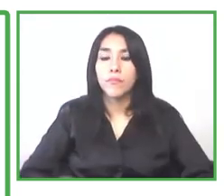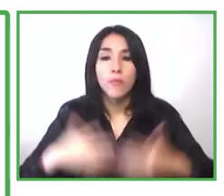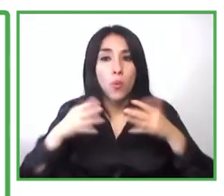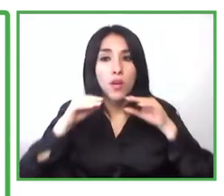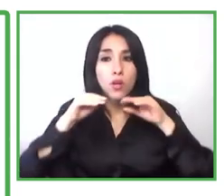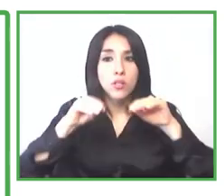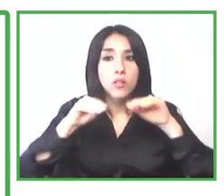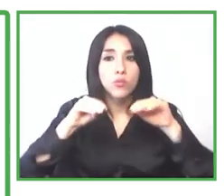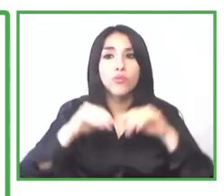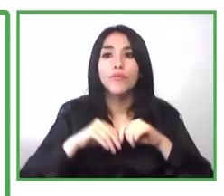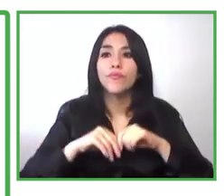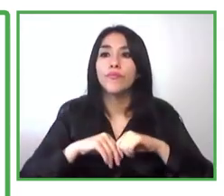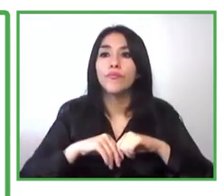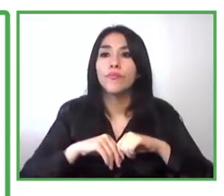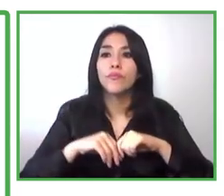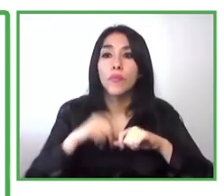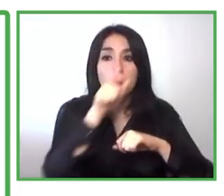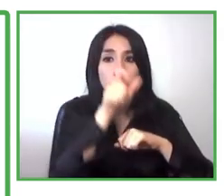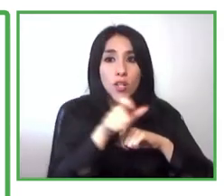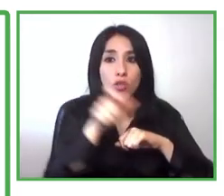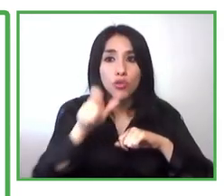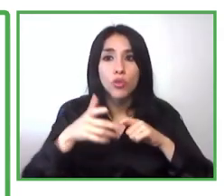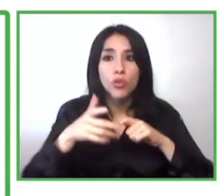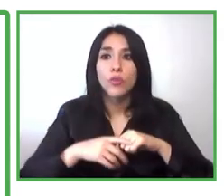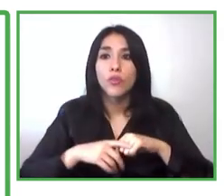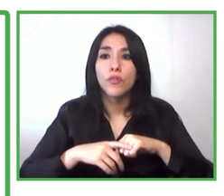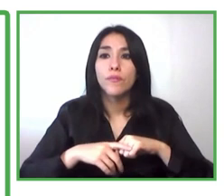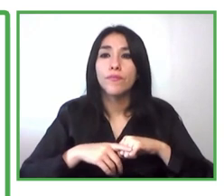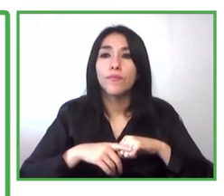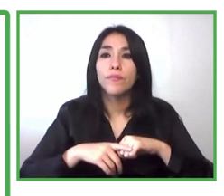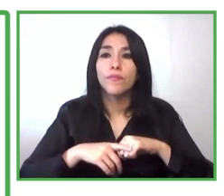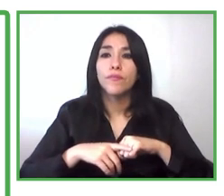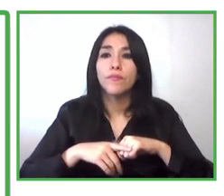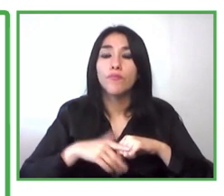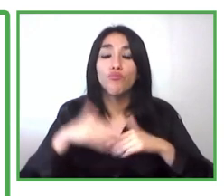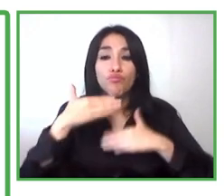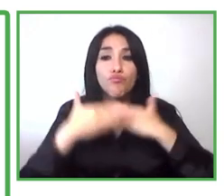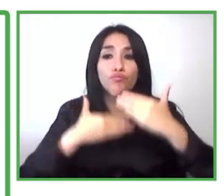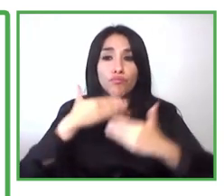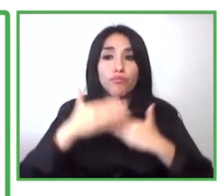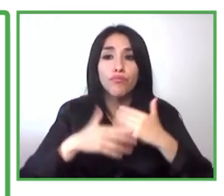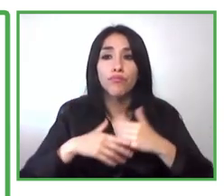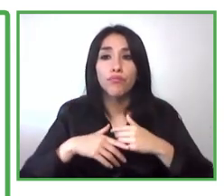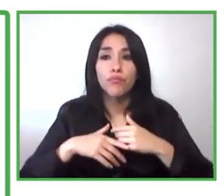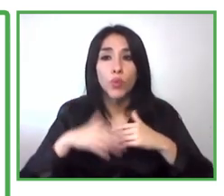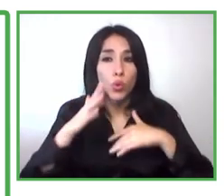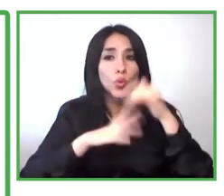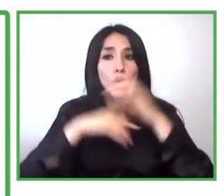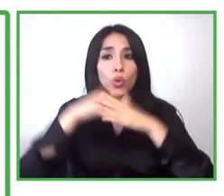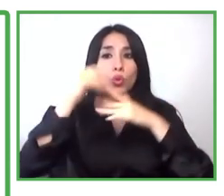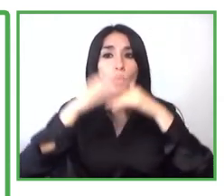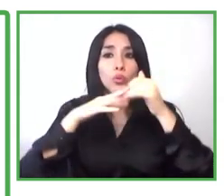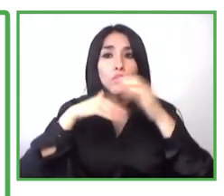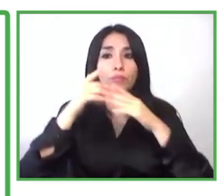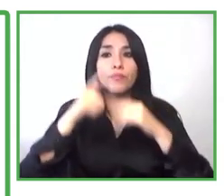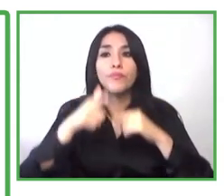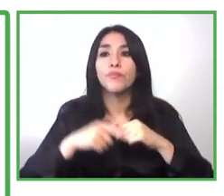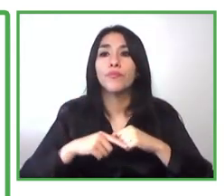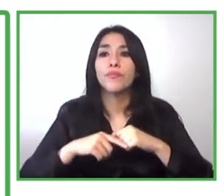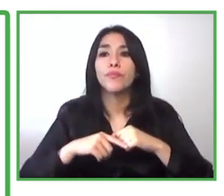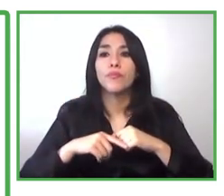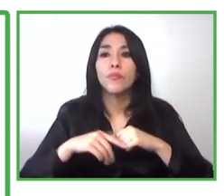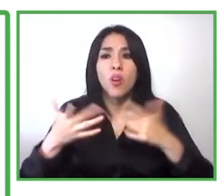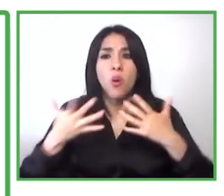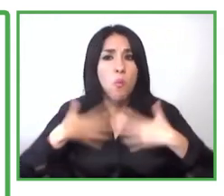training we started to build what what what do i mean for example if we want to teach you a model